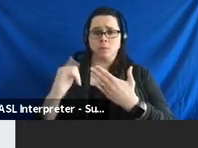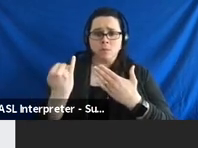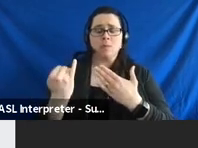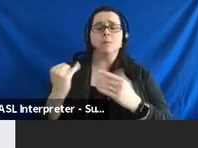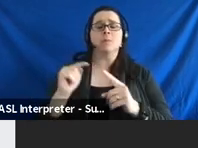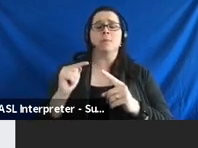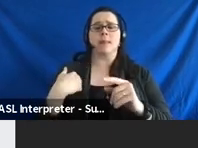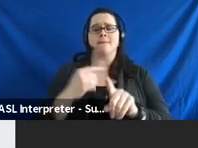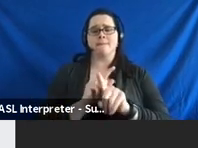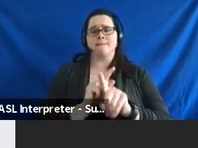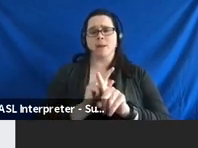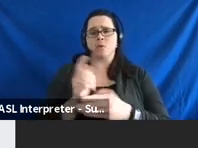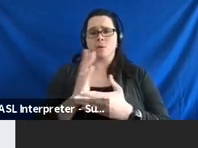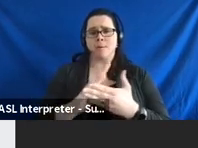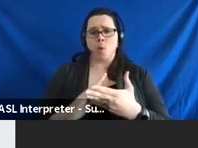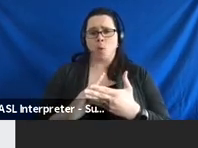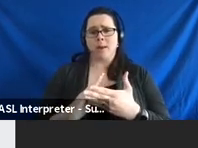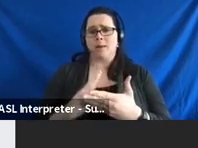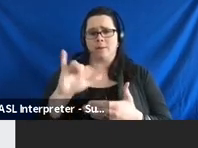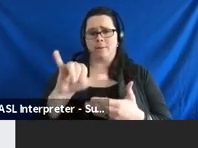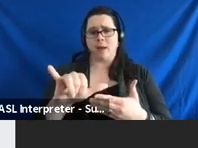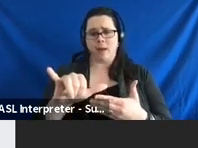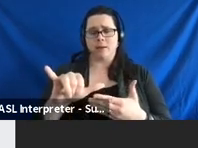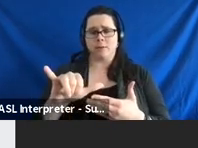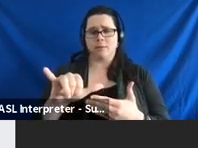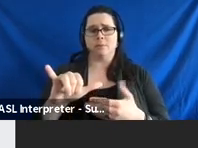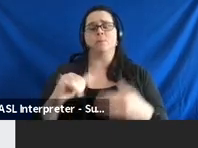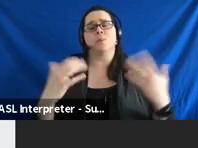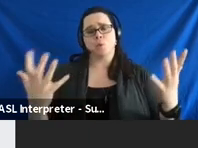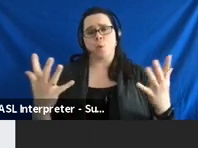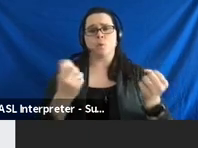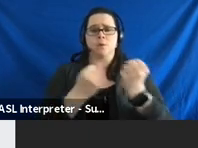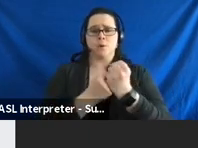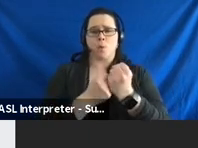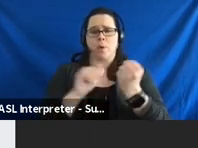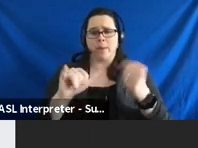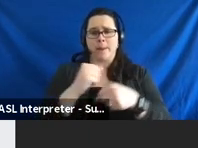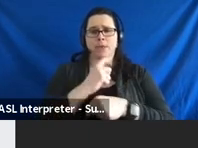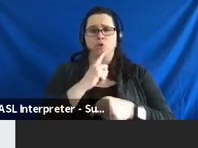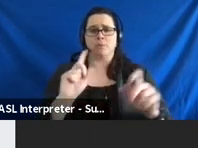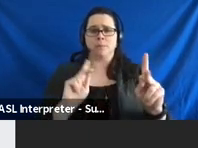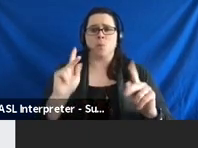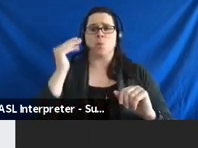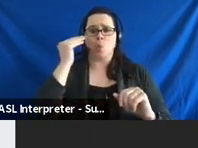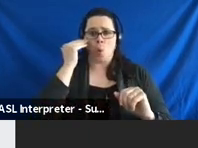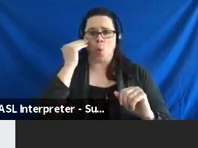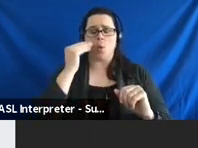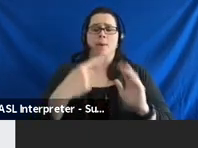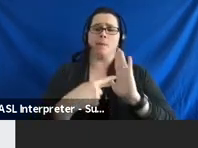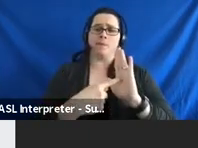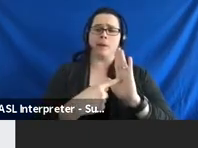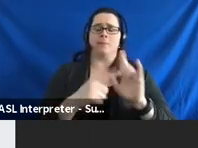mentoring component of that. And so, it's supporting that, making sure people know that mentoring